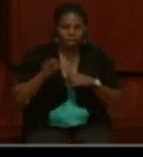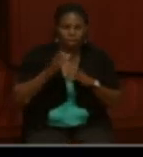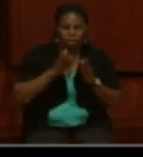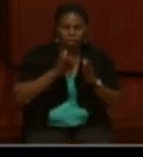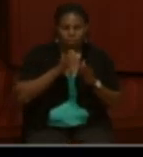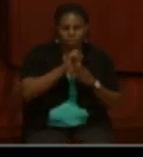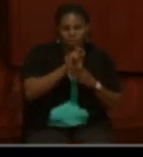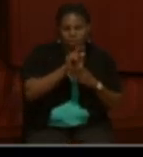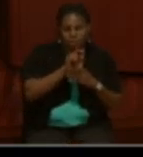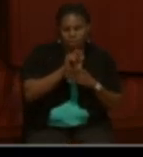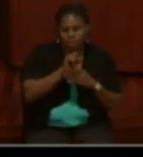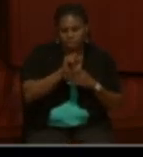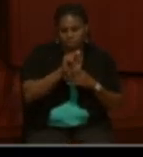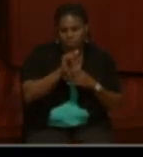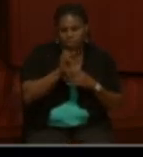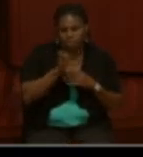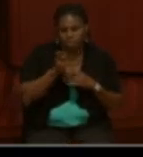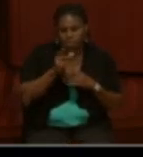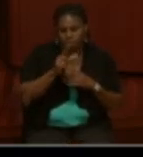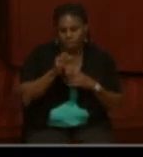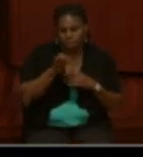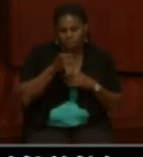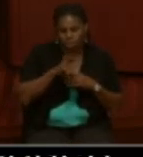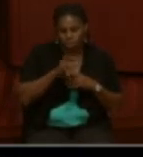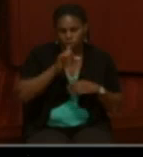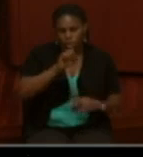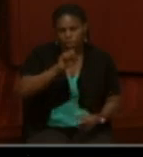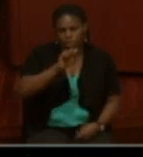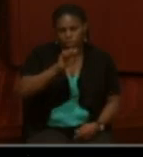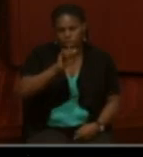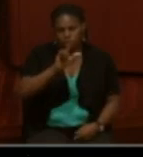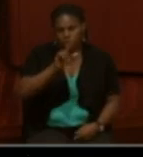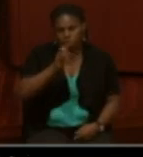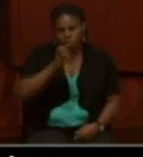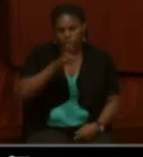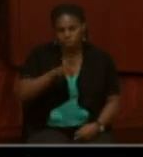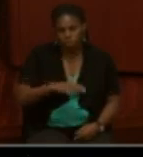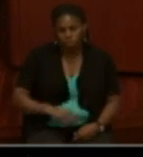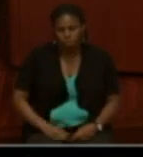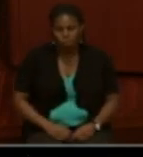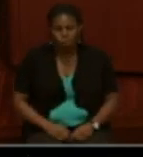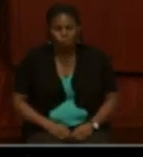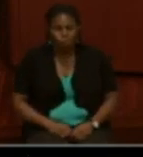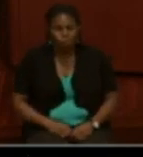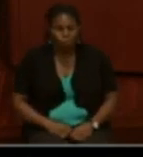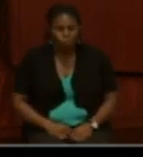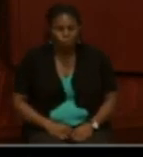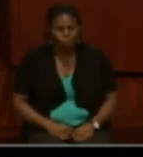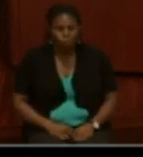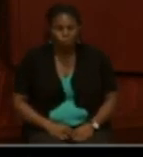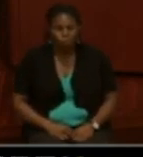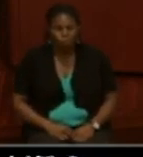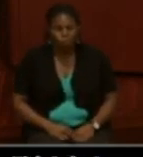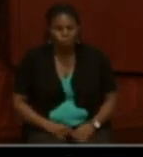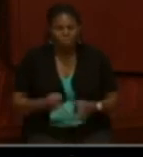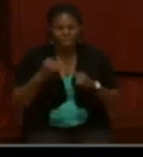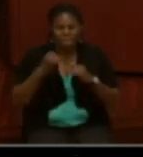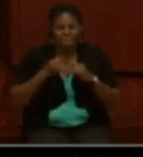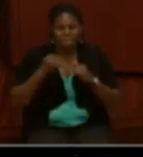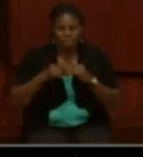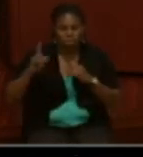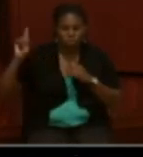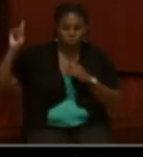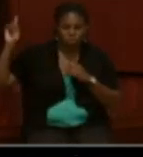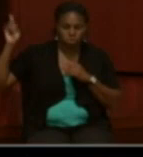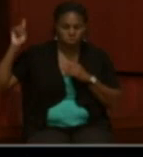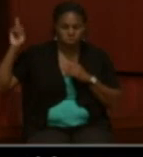their story. So it's a very unique book and one that you should definitely take a look at. And then the last one, I mentioned this